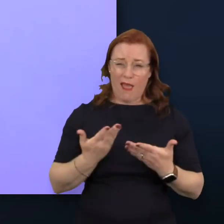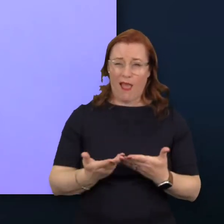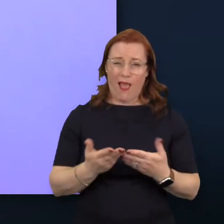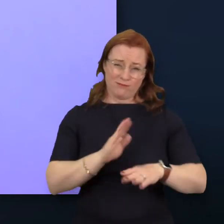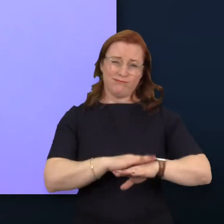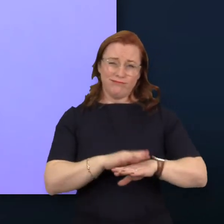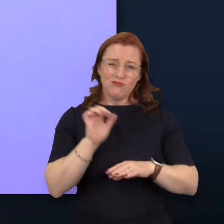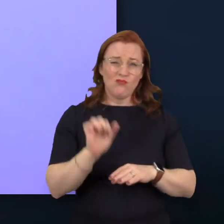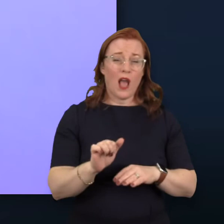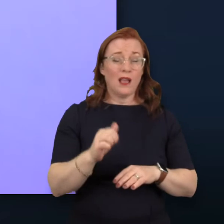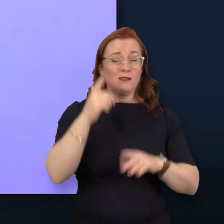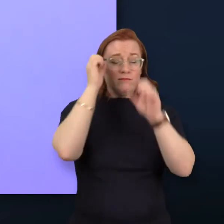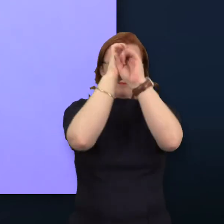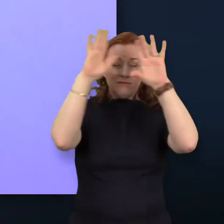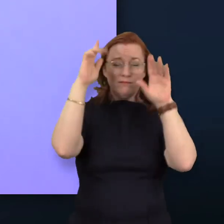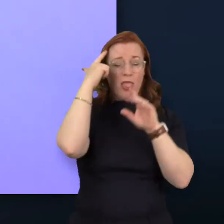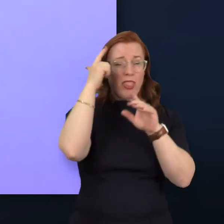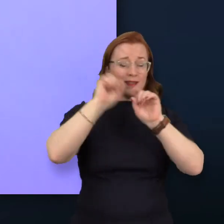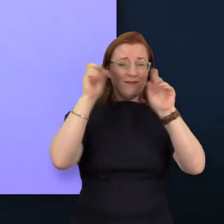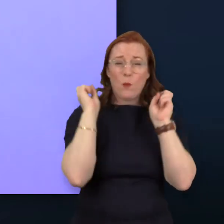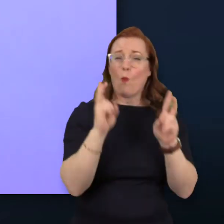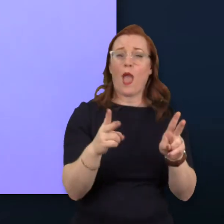work better and gain together.